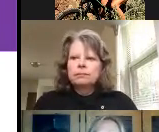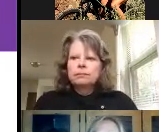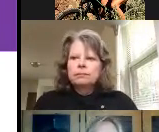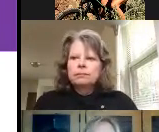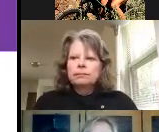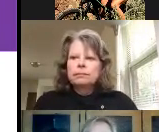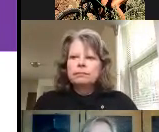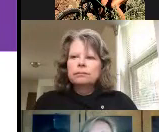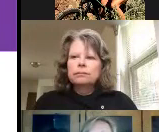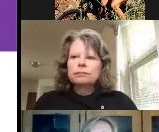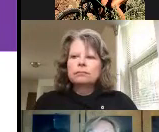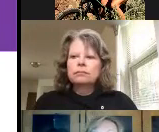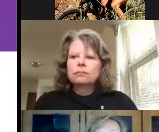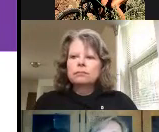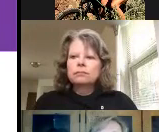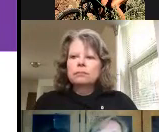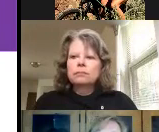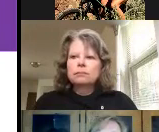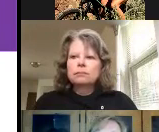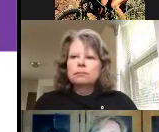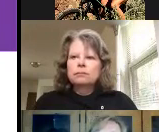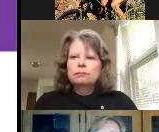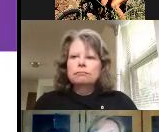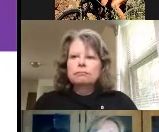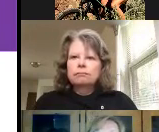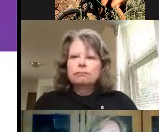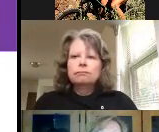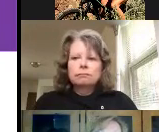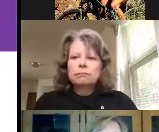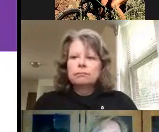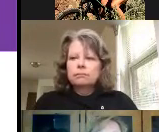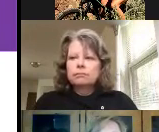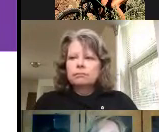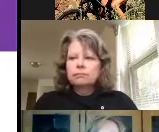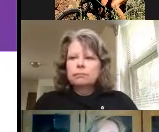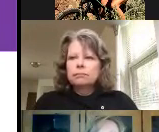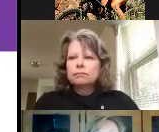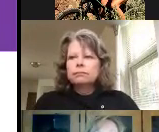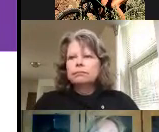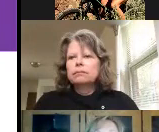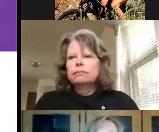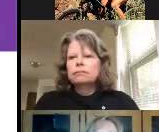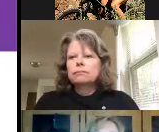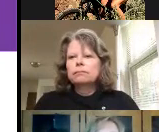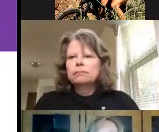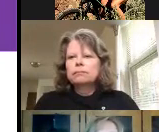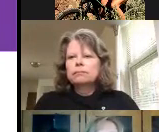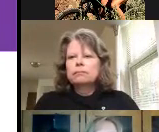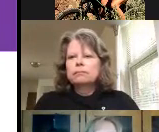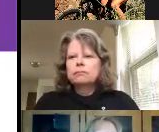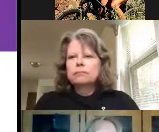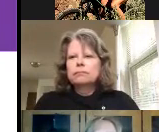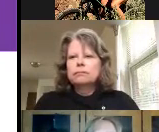to think again if you can think of other consumers now that we have giving you this definition um who